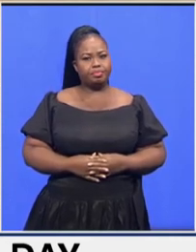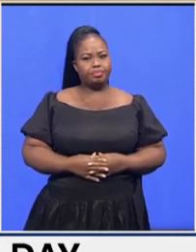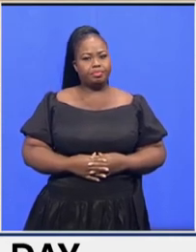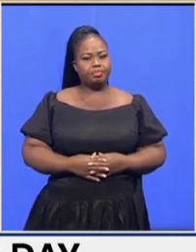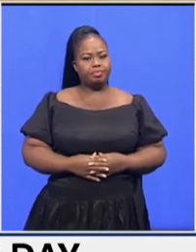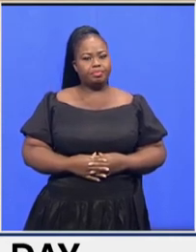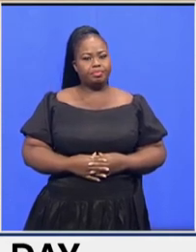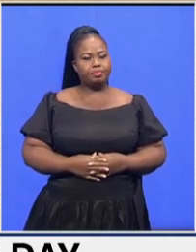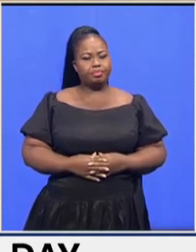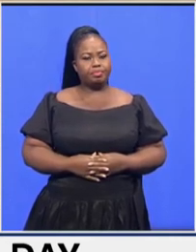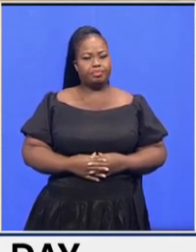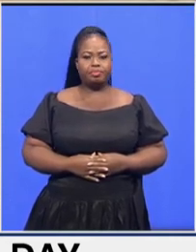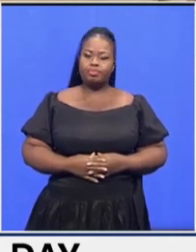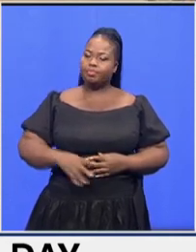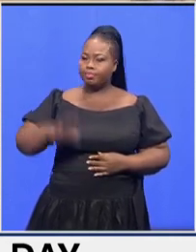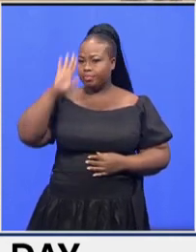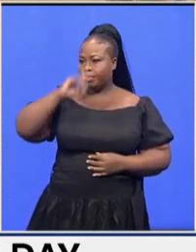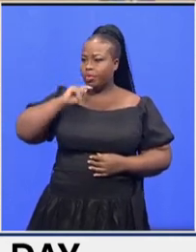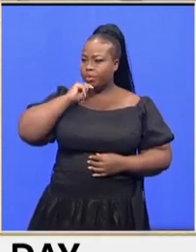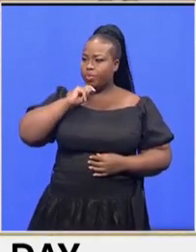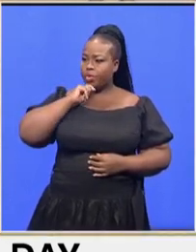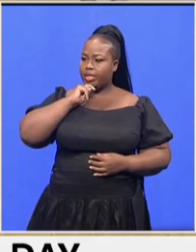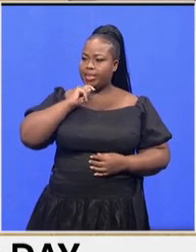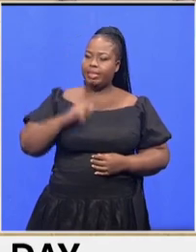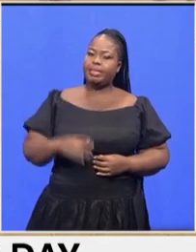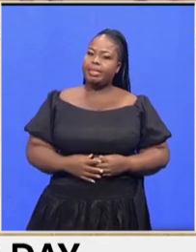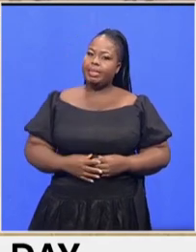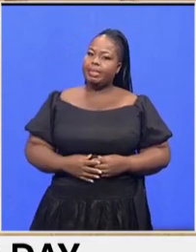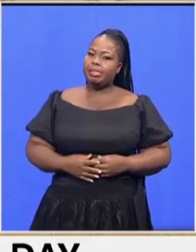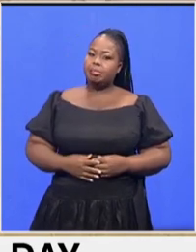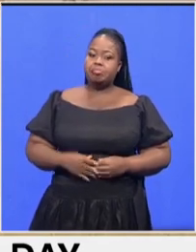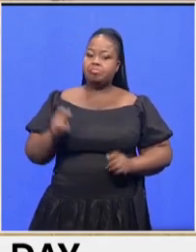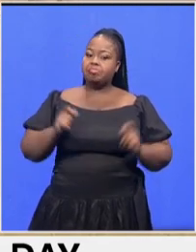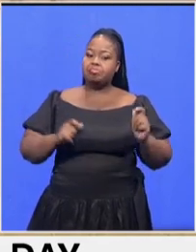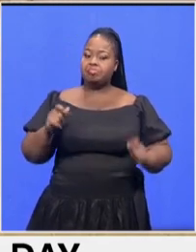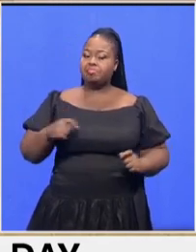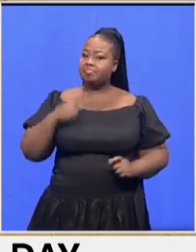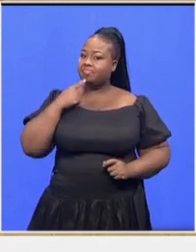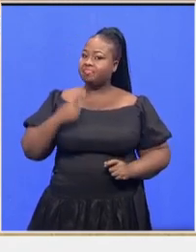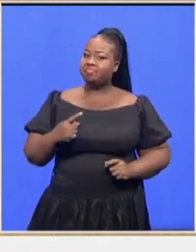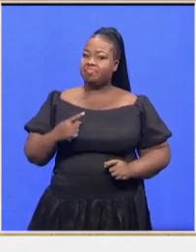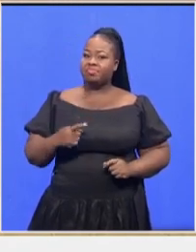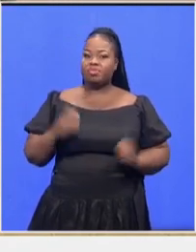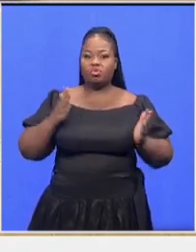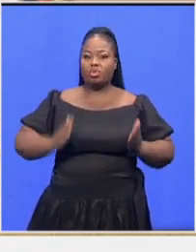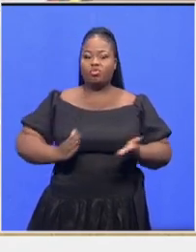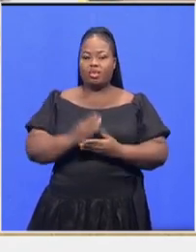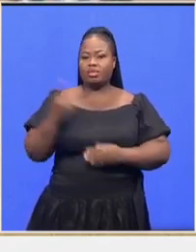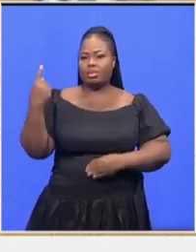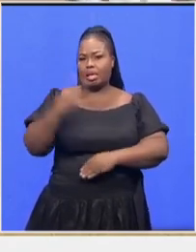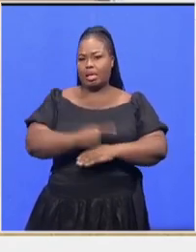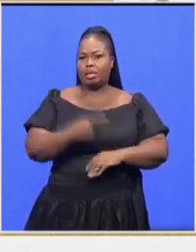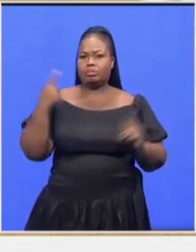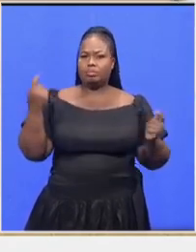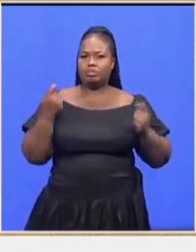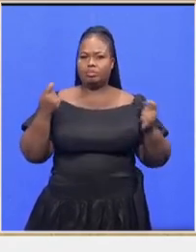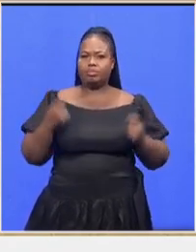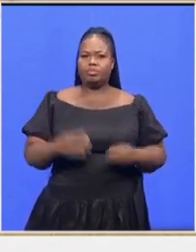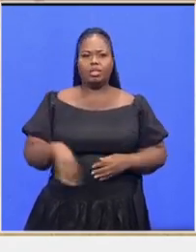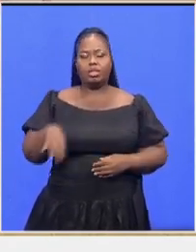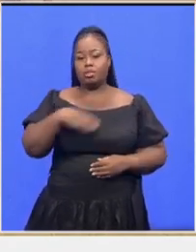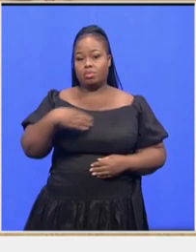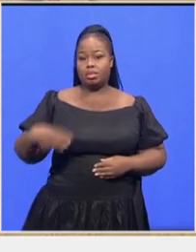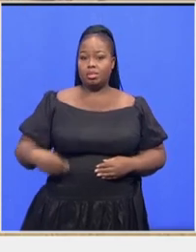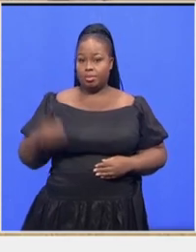hi good morning well um people are saying that human rights day is being celebrated the president is coming